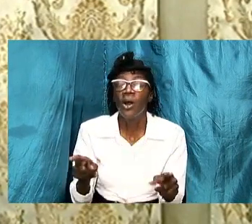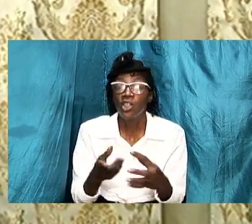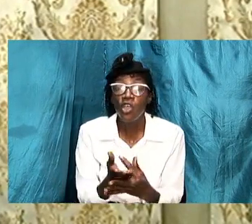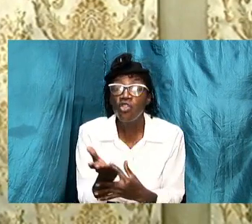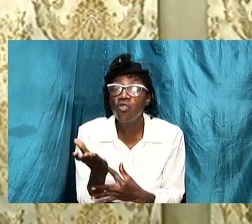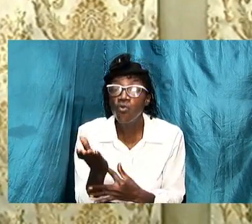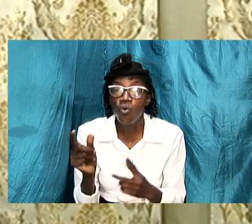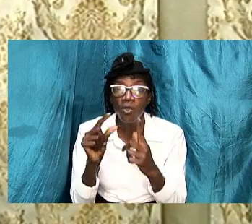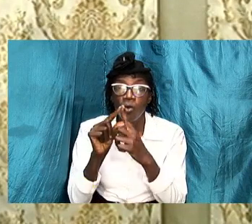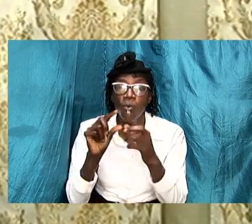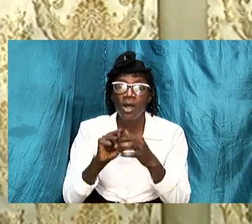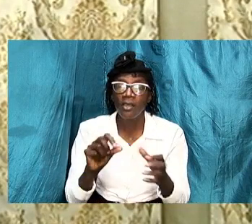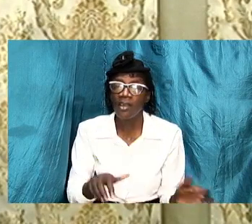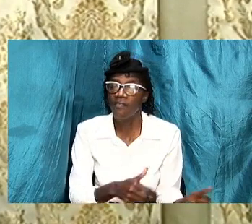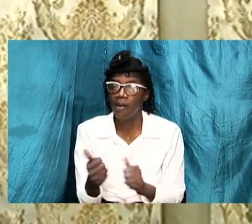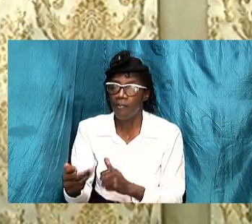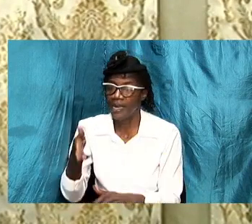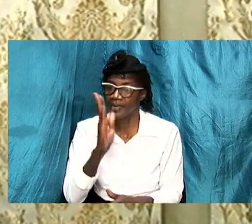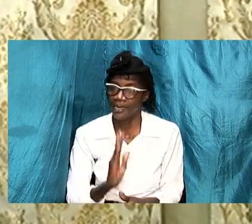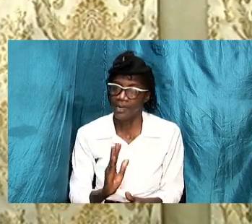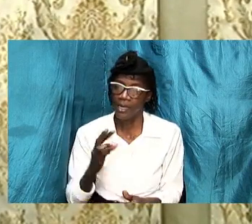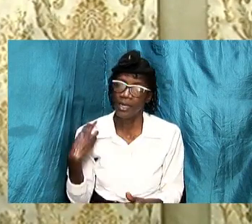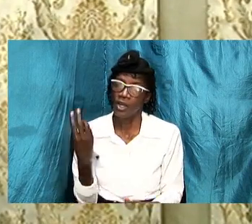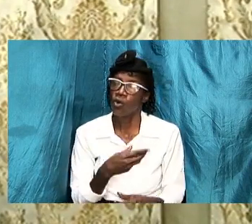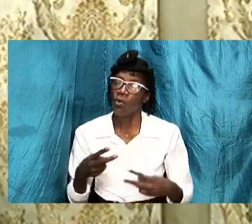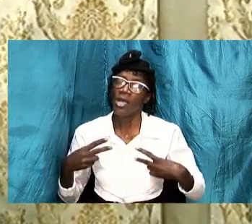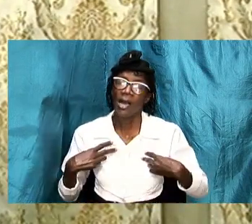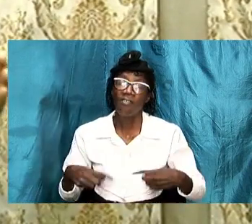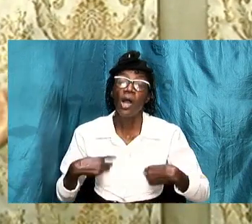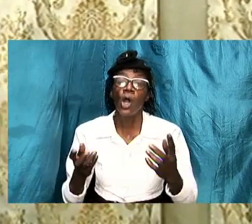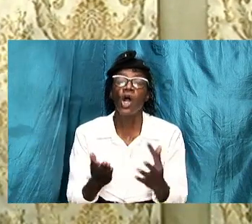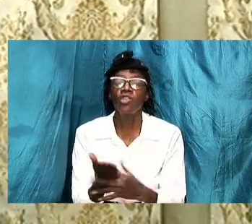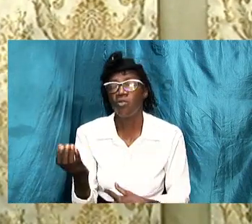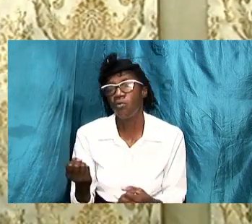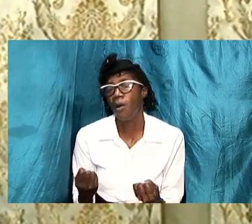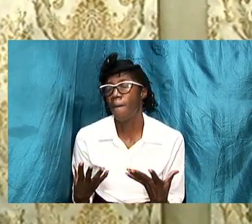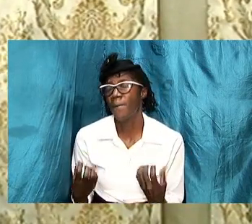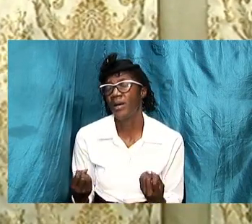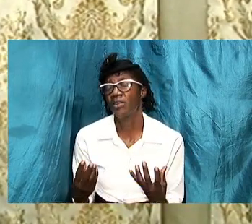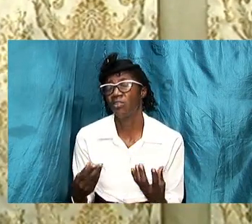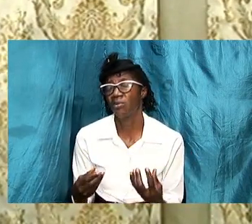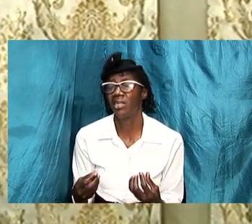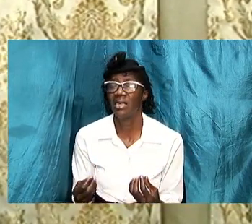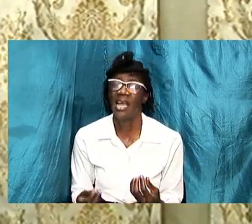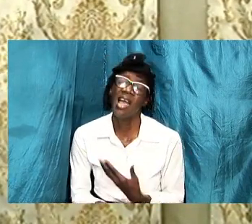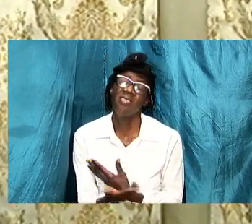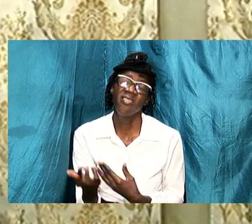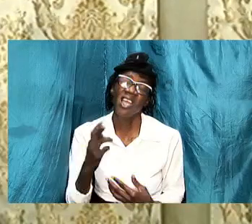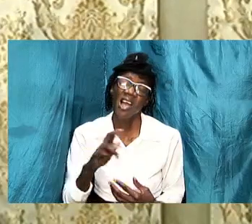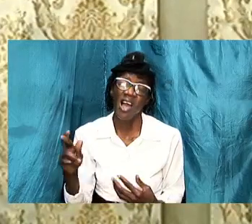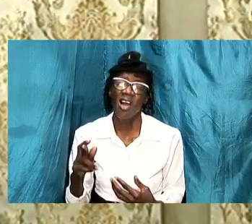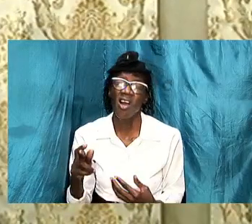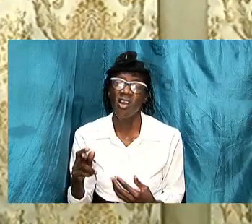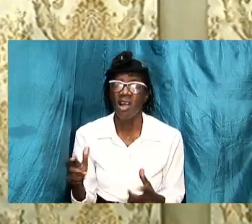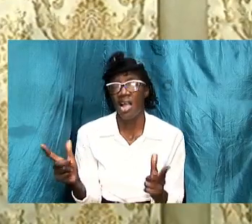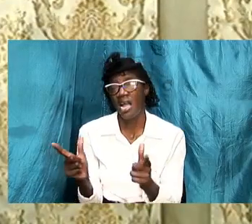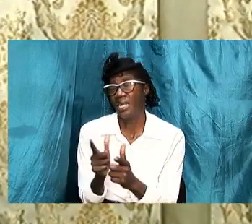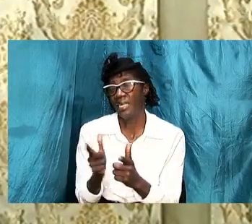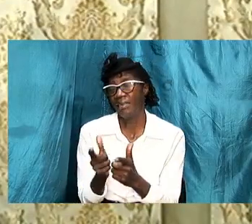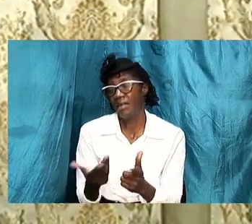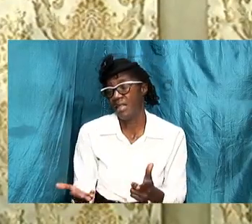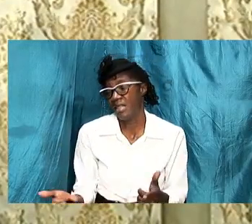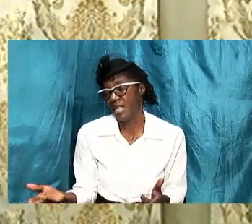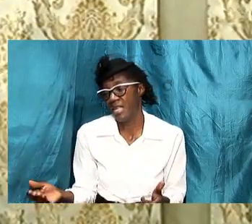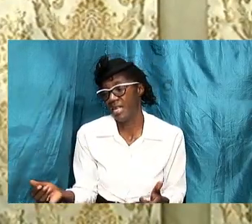words of almighty god we have gone through quite a bit but there are a few of the things